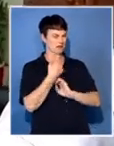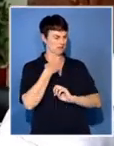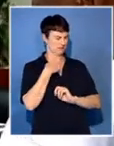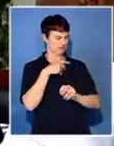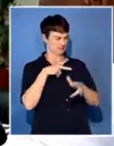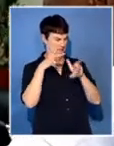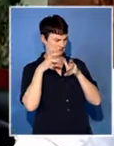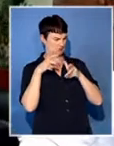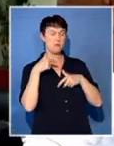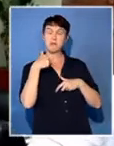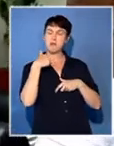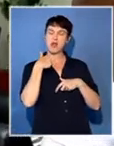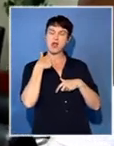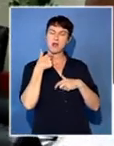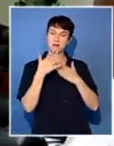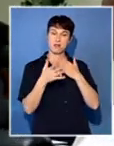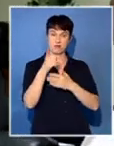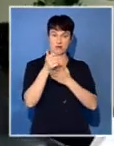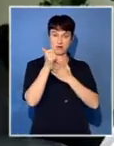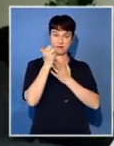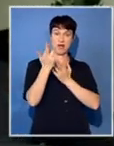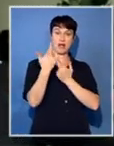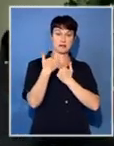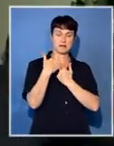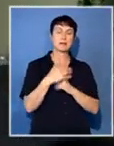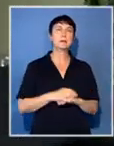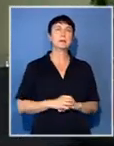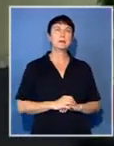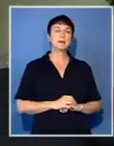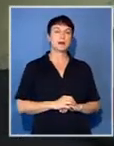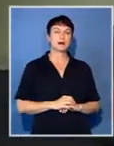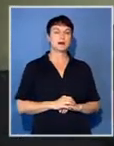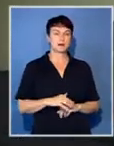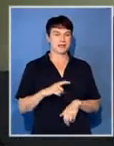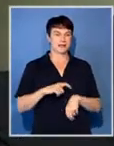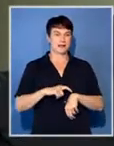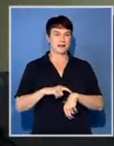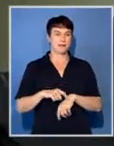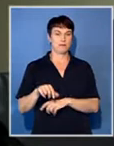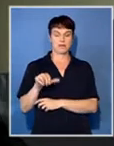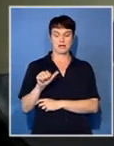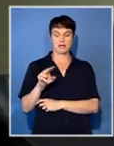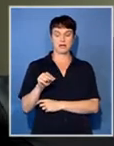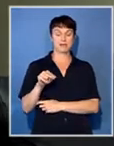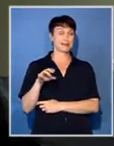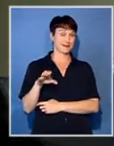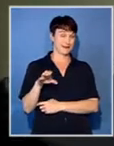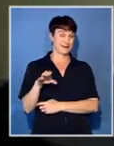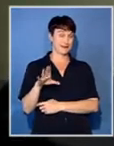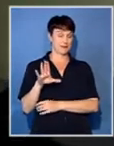impart a role that you've played you've been part of the drawing up of the ANC's manifesto